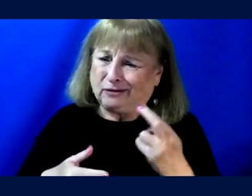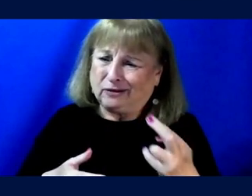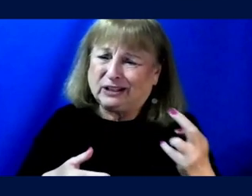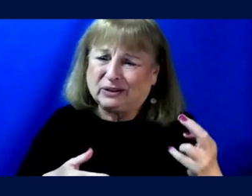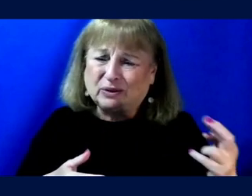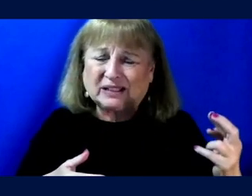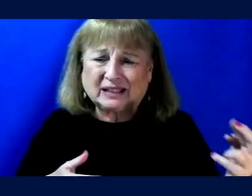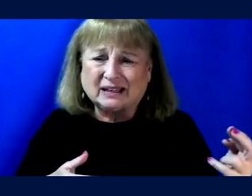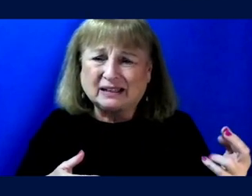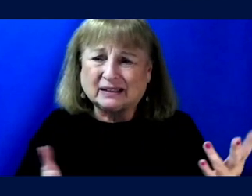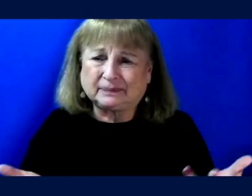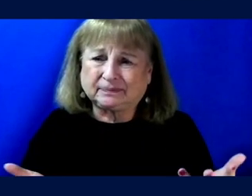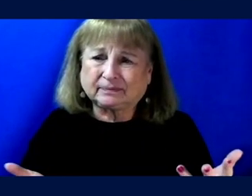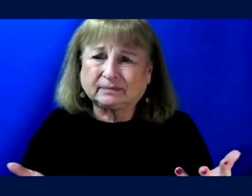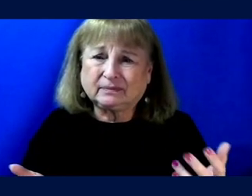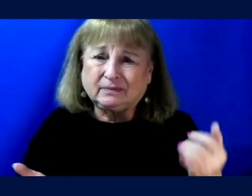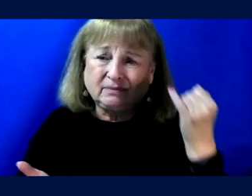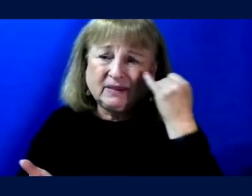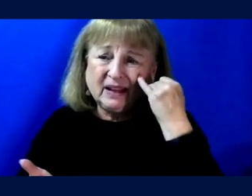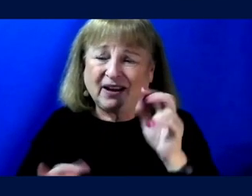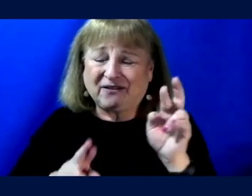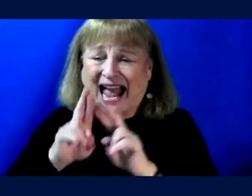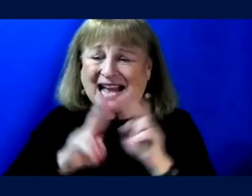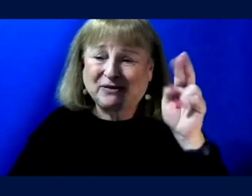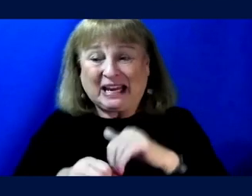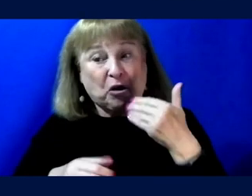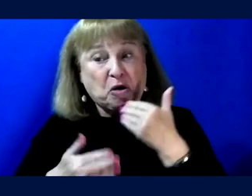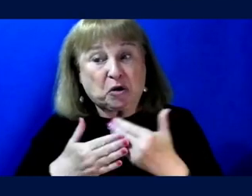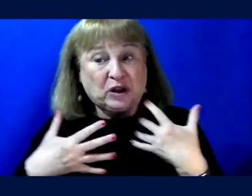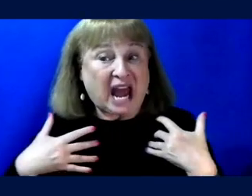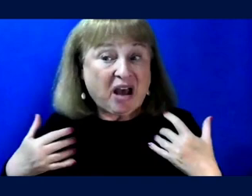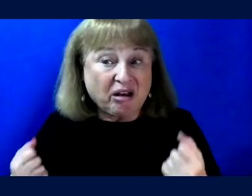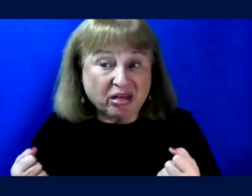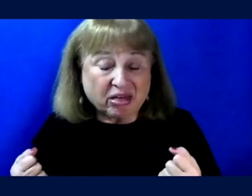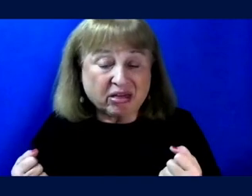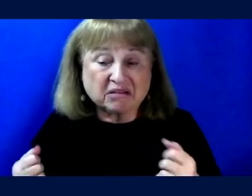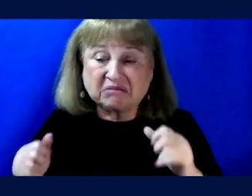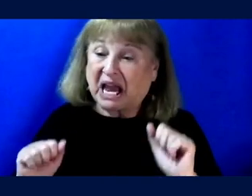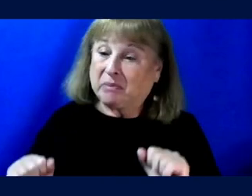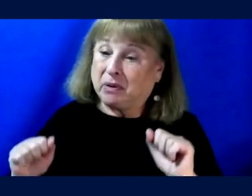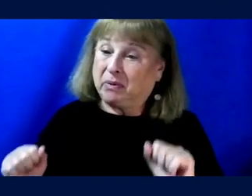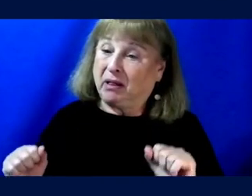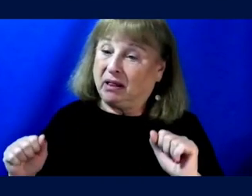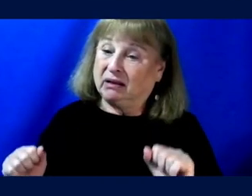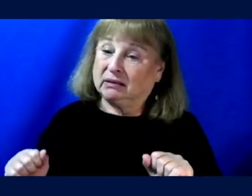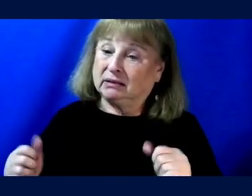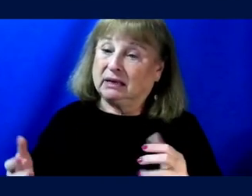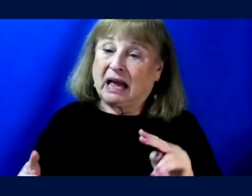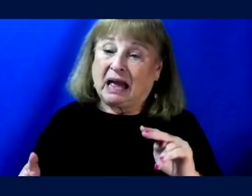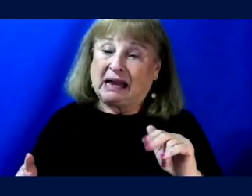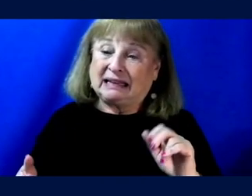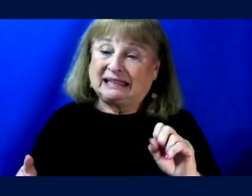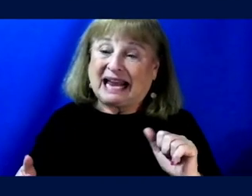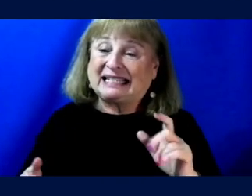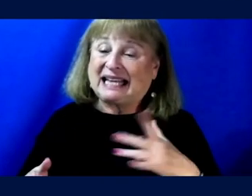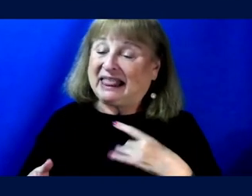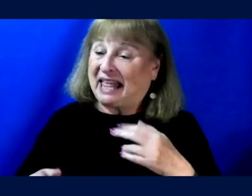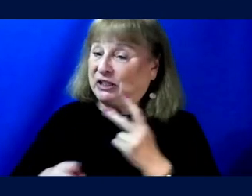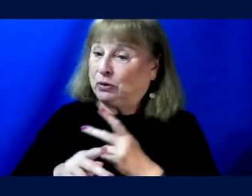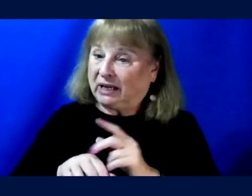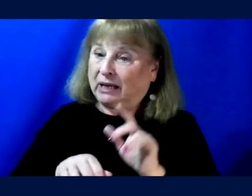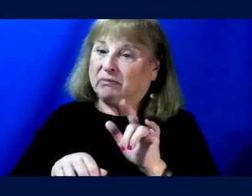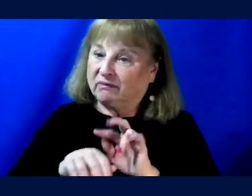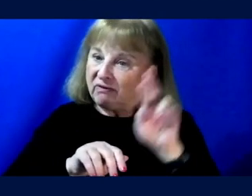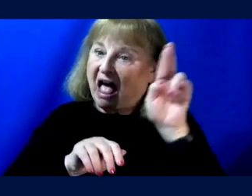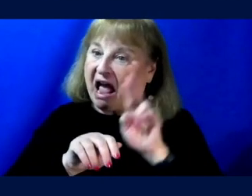as long as astronauts are in good health and capable, NASA likes to keep flying them